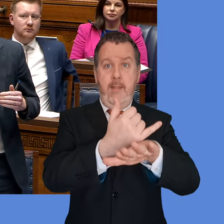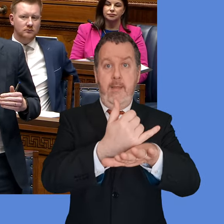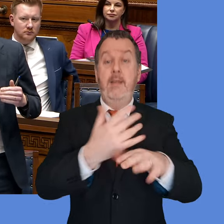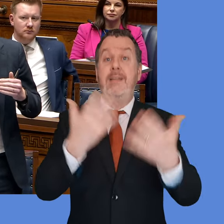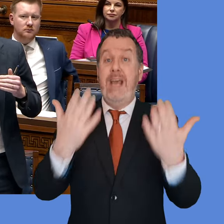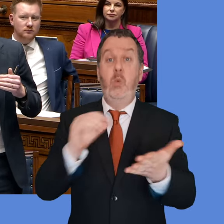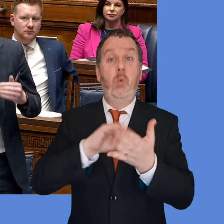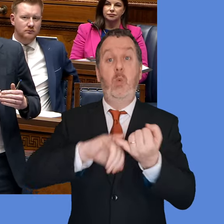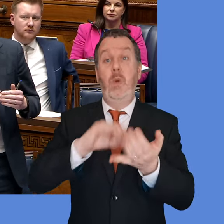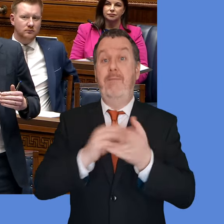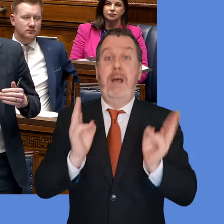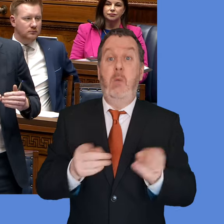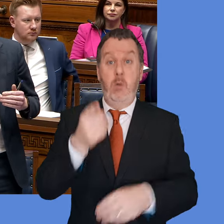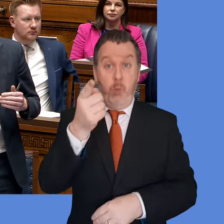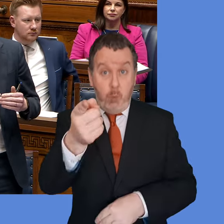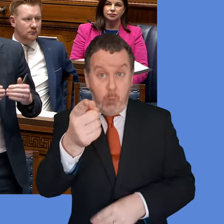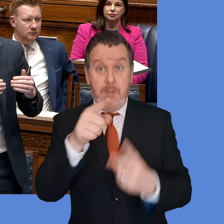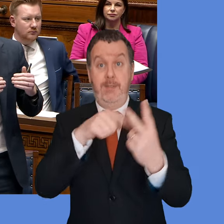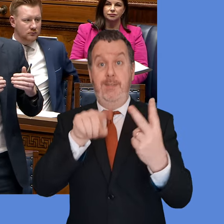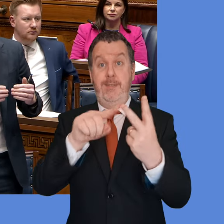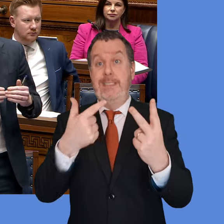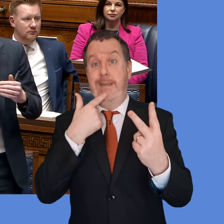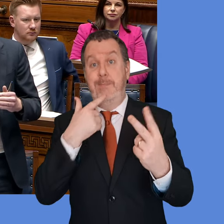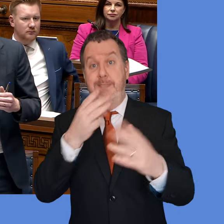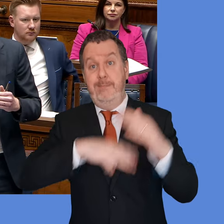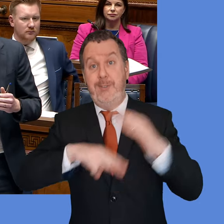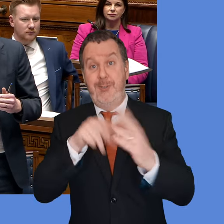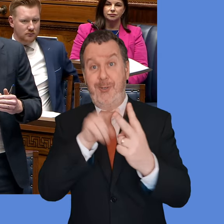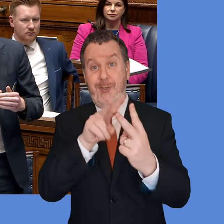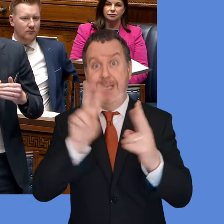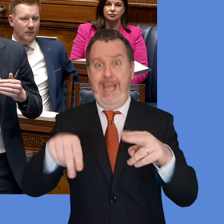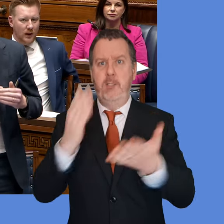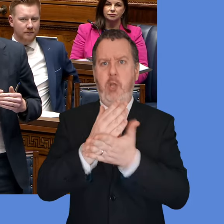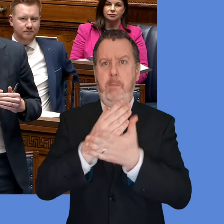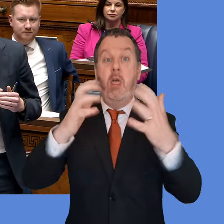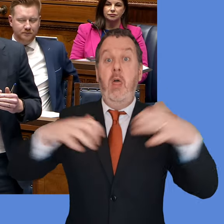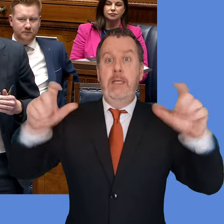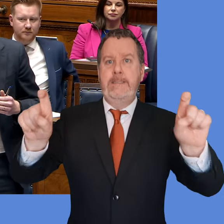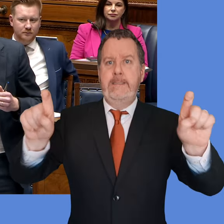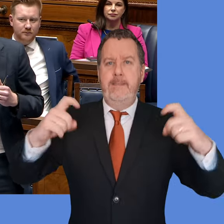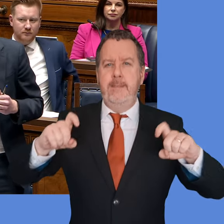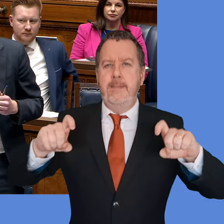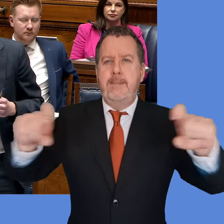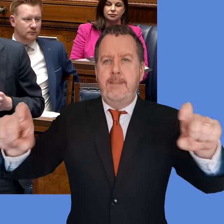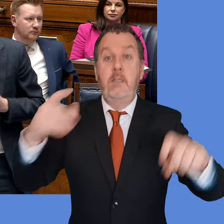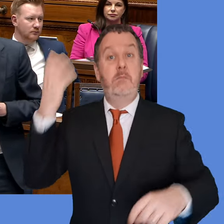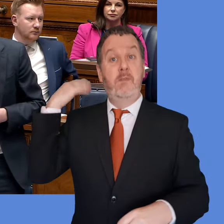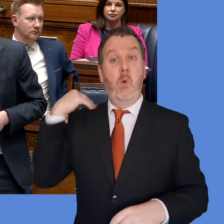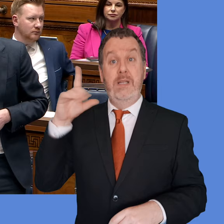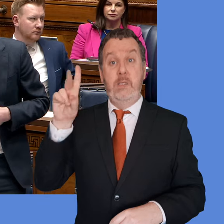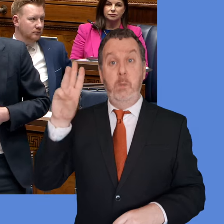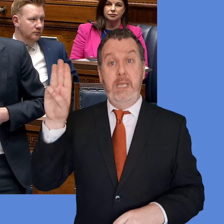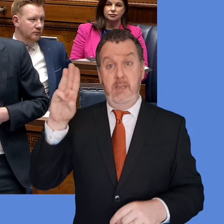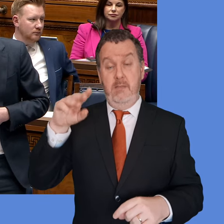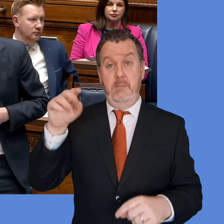rules. until we do that, only two people, yourself and the Deputy First Minister, can prevent these institutions collapsing. First